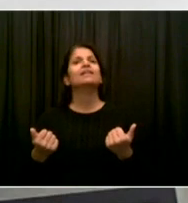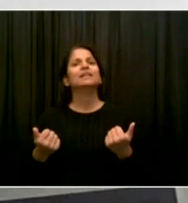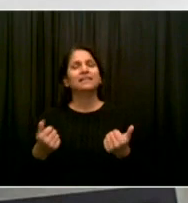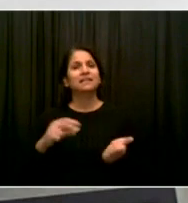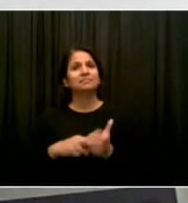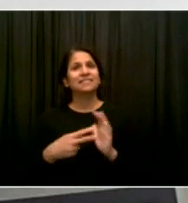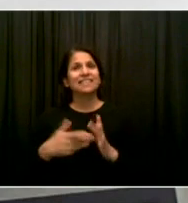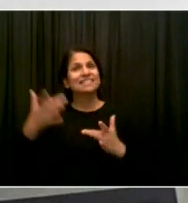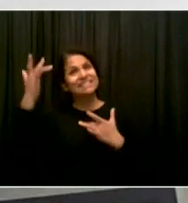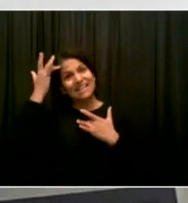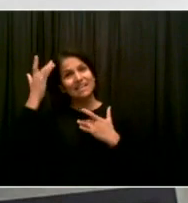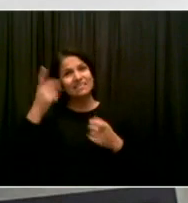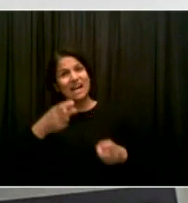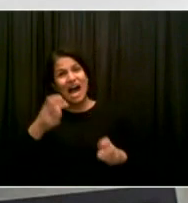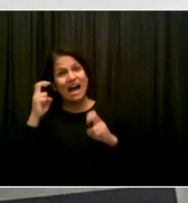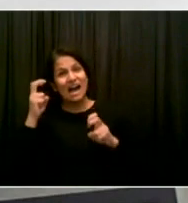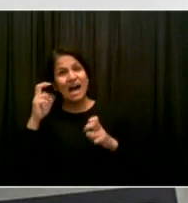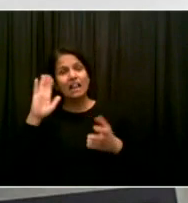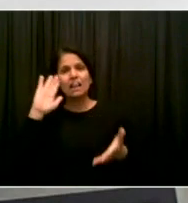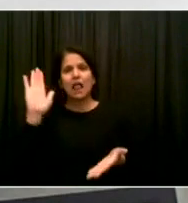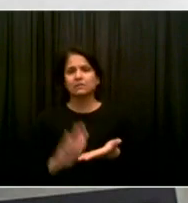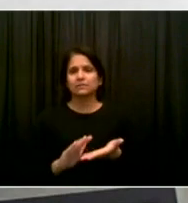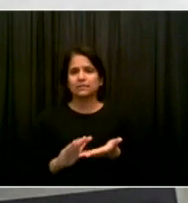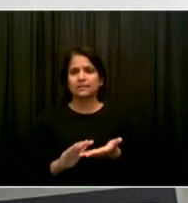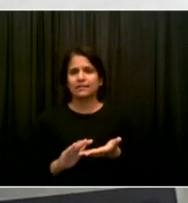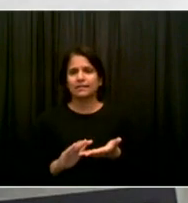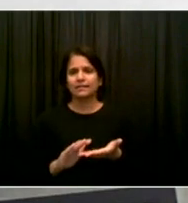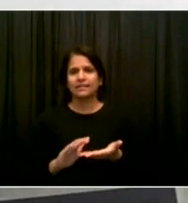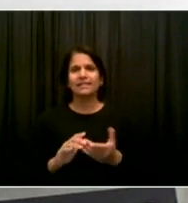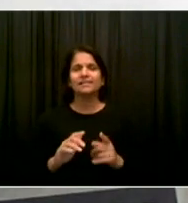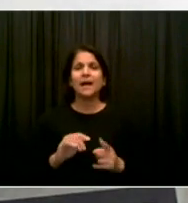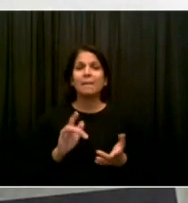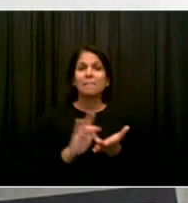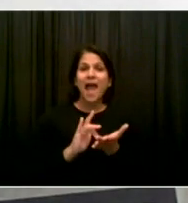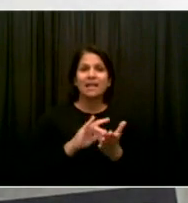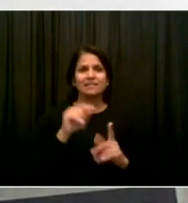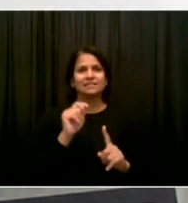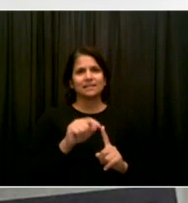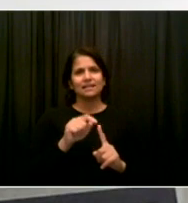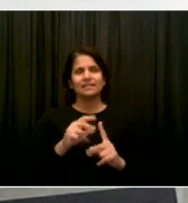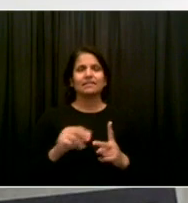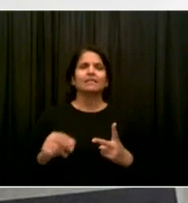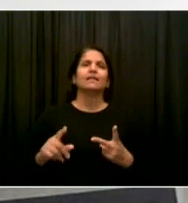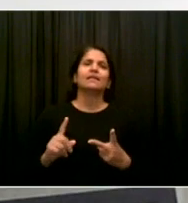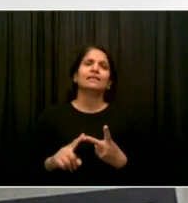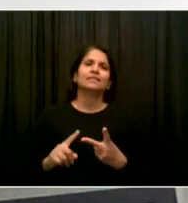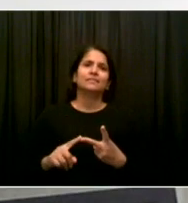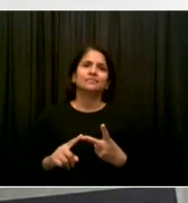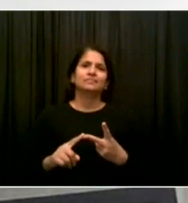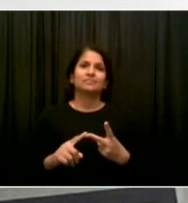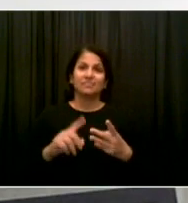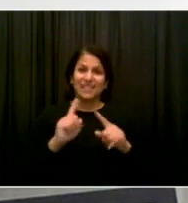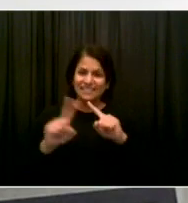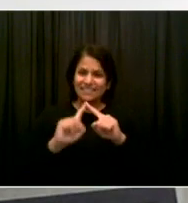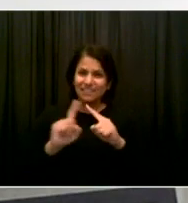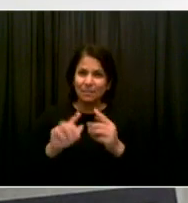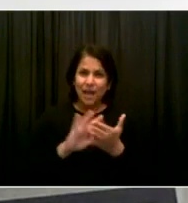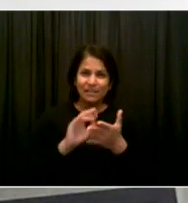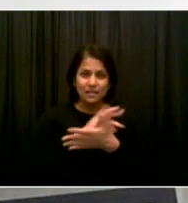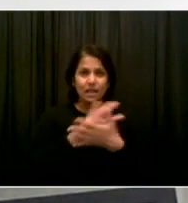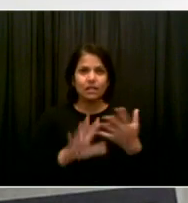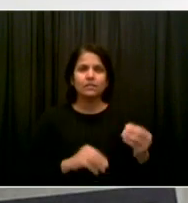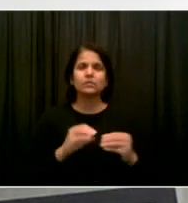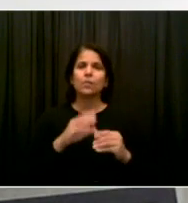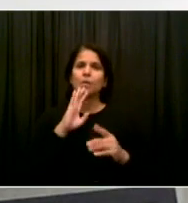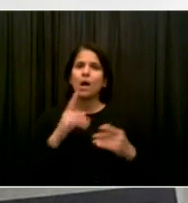serious illness. I think all of these things will eventually result in us being able to live with COVID.